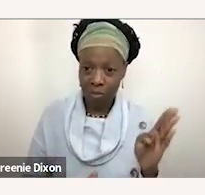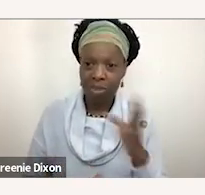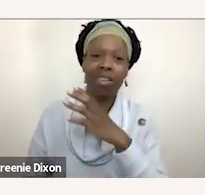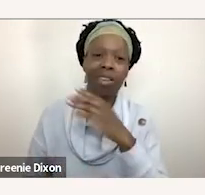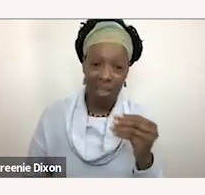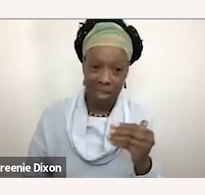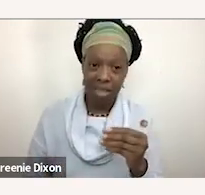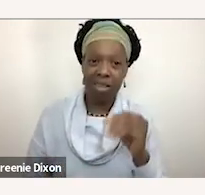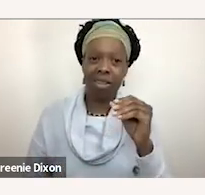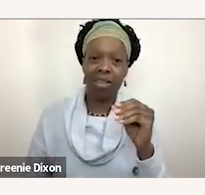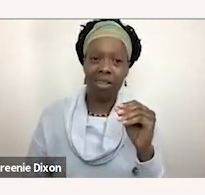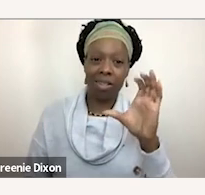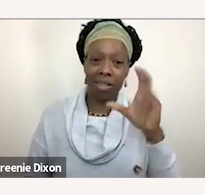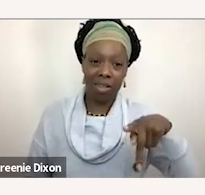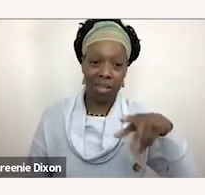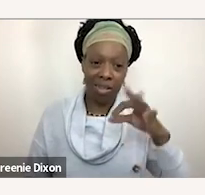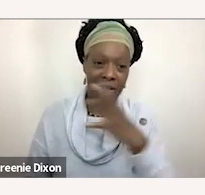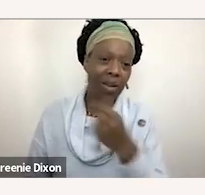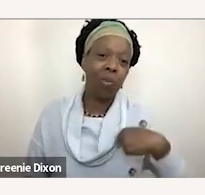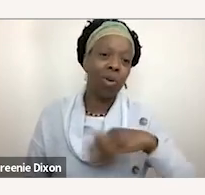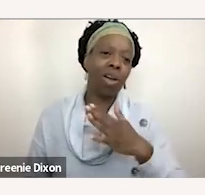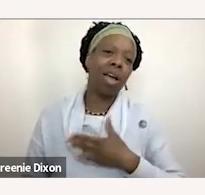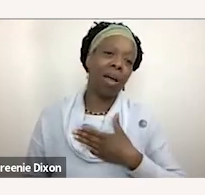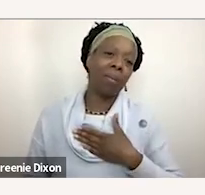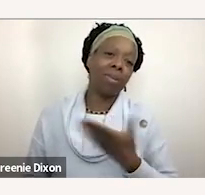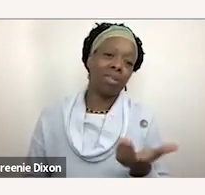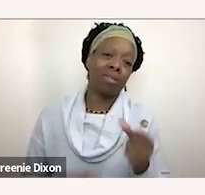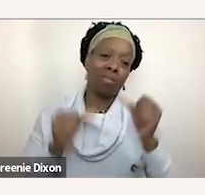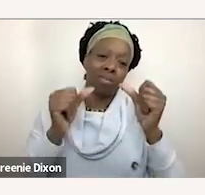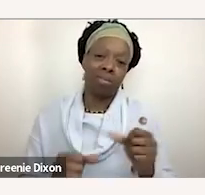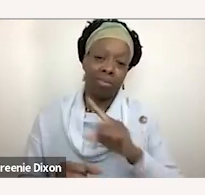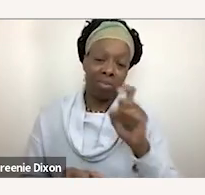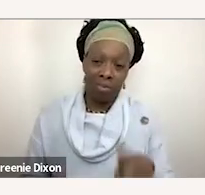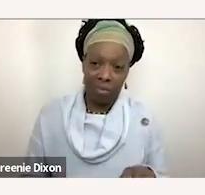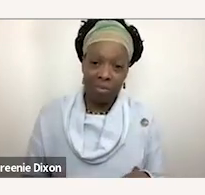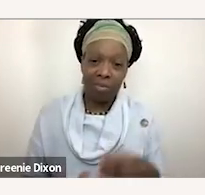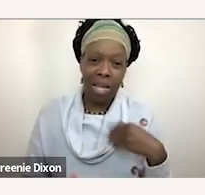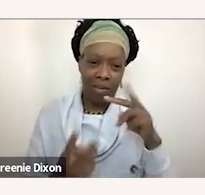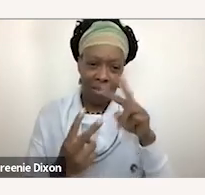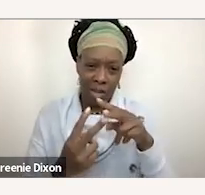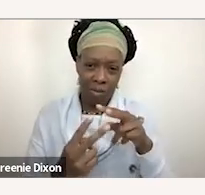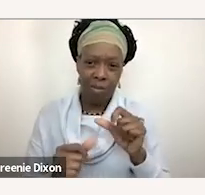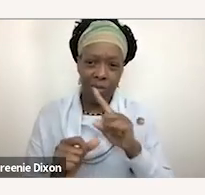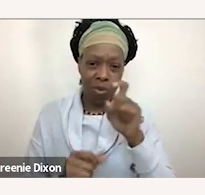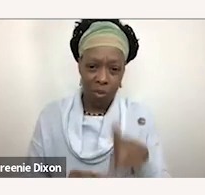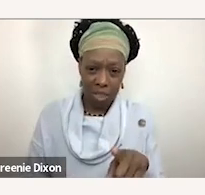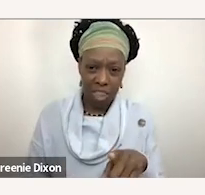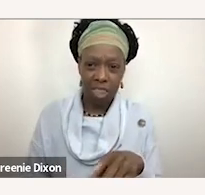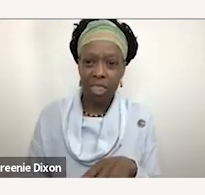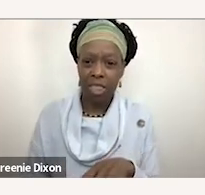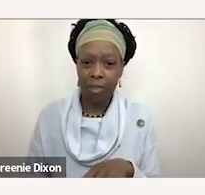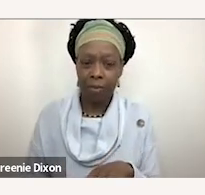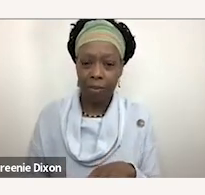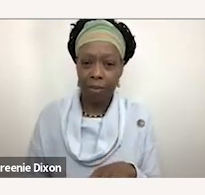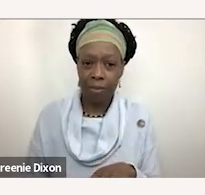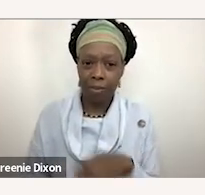cpf and i'm happy to to to pose those questions to to folks there's a couple in here that uh that um that